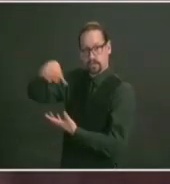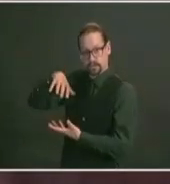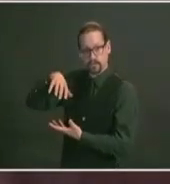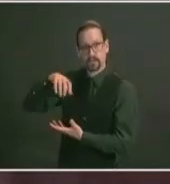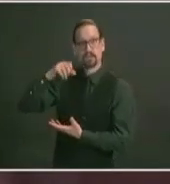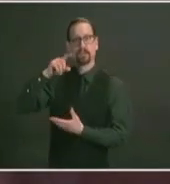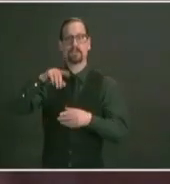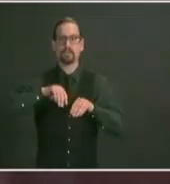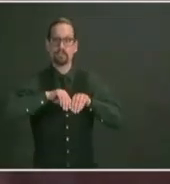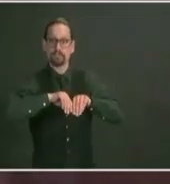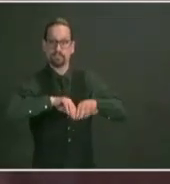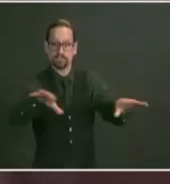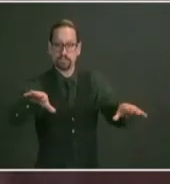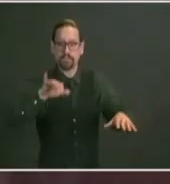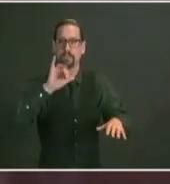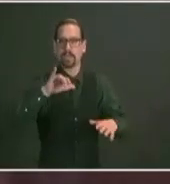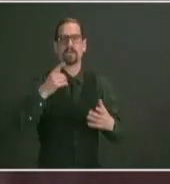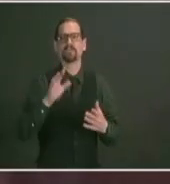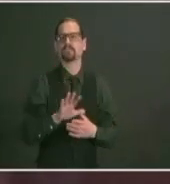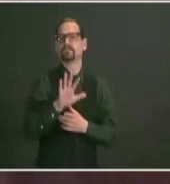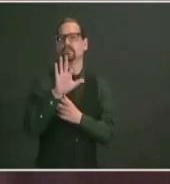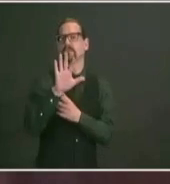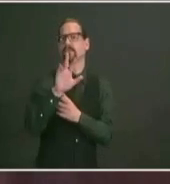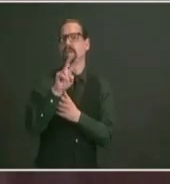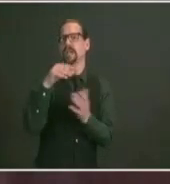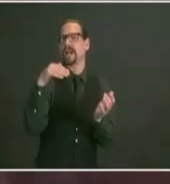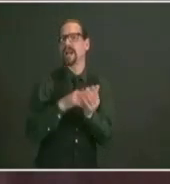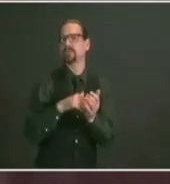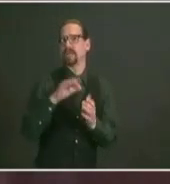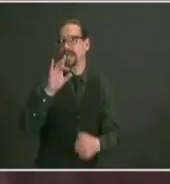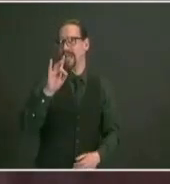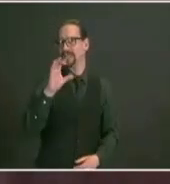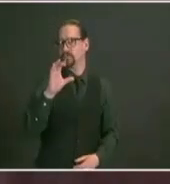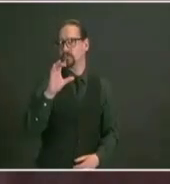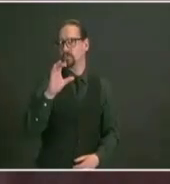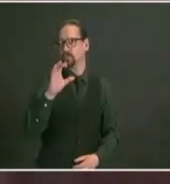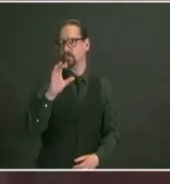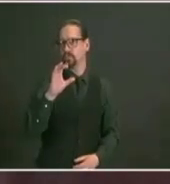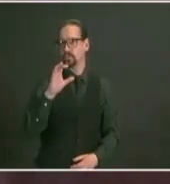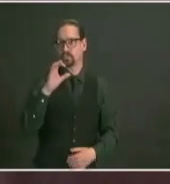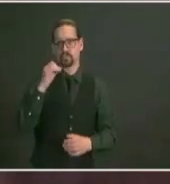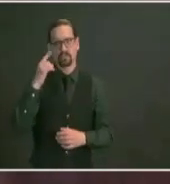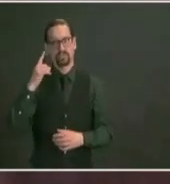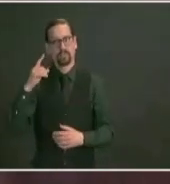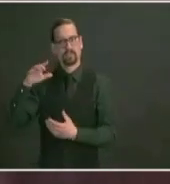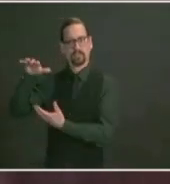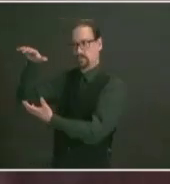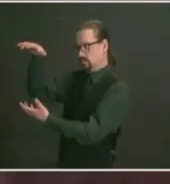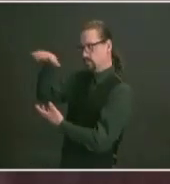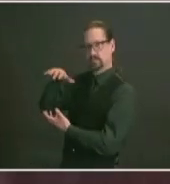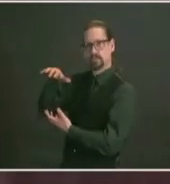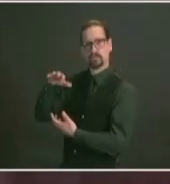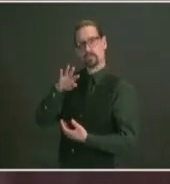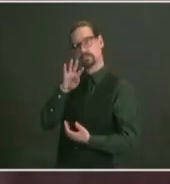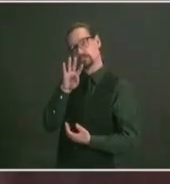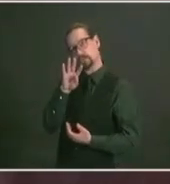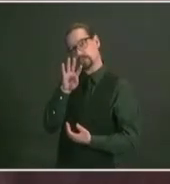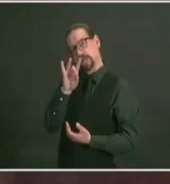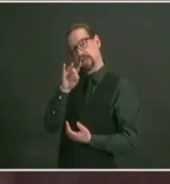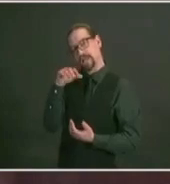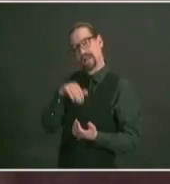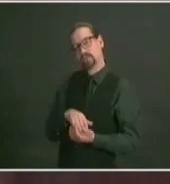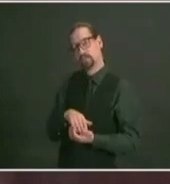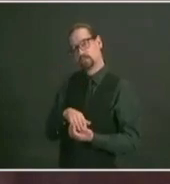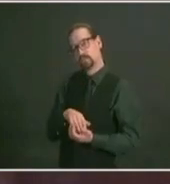the amount of vaccine we're receiving in rhode island is still around 47 000 doses per week this week we received 47